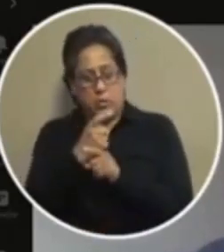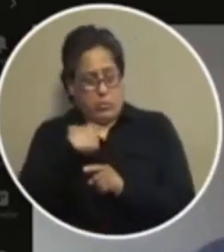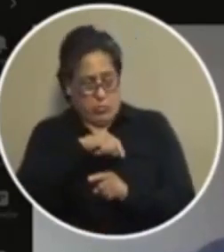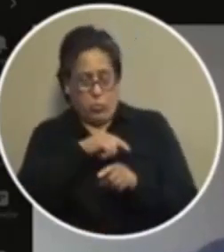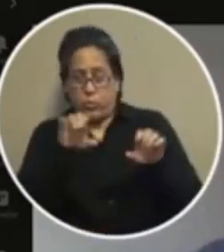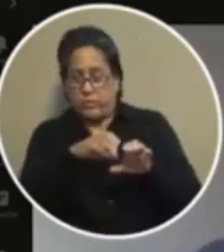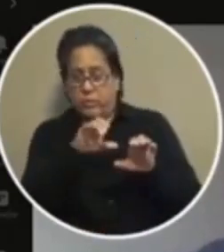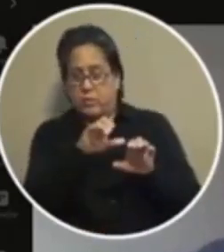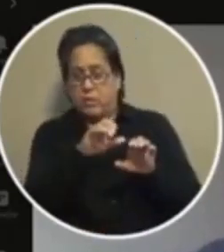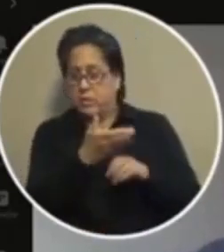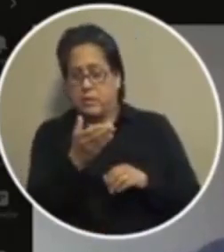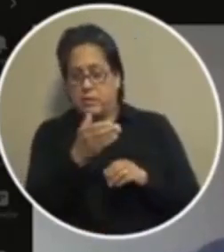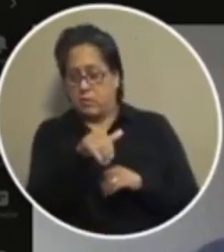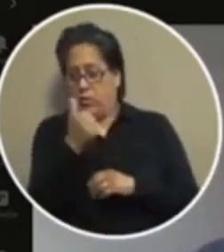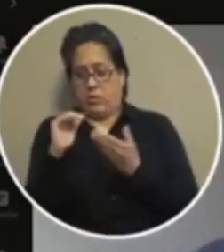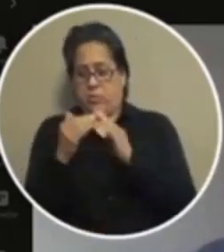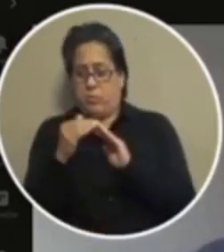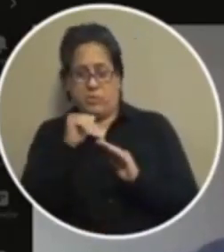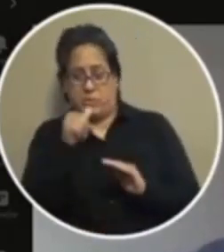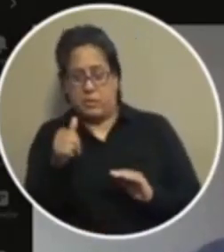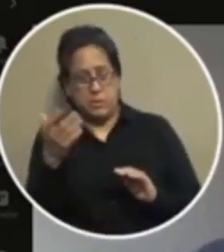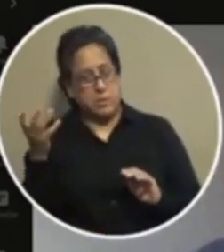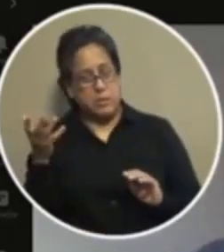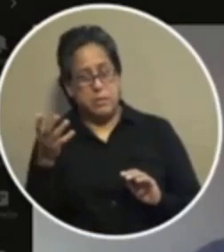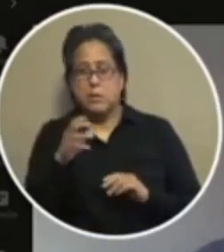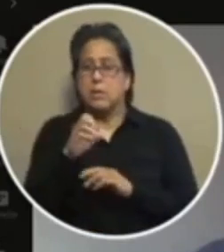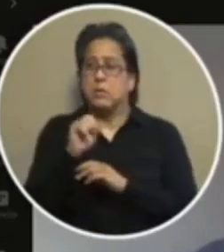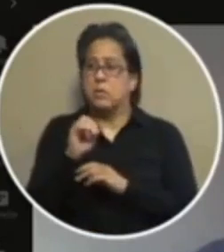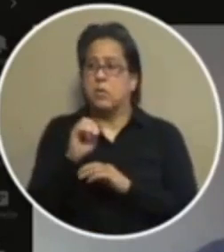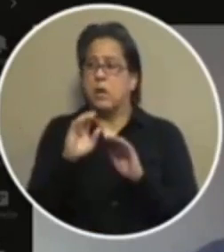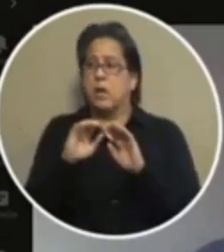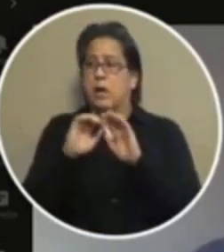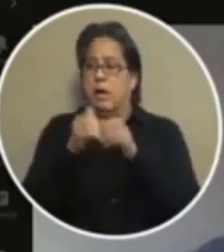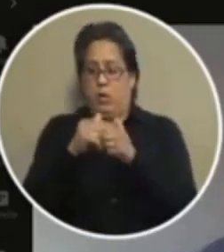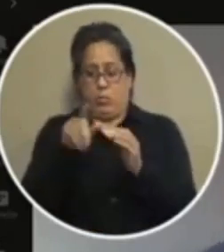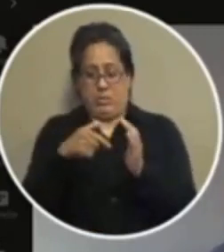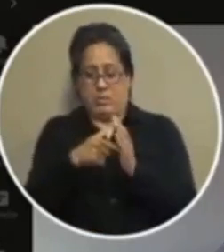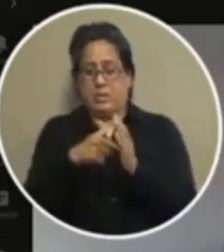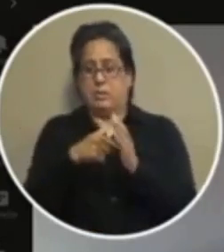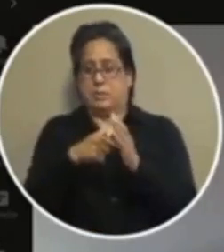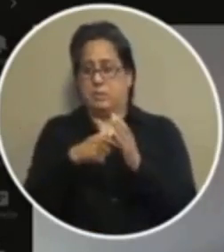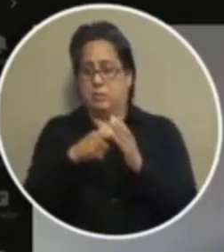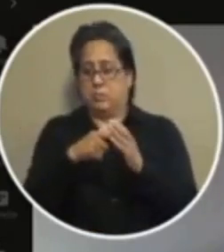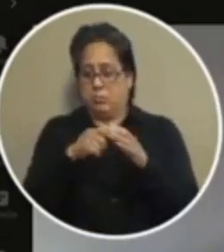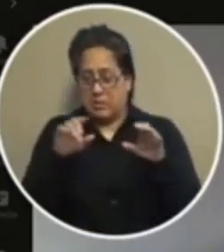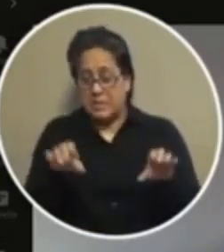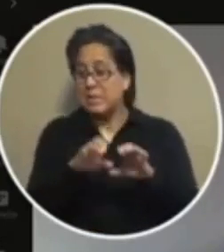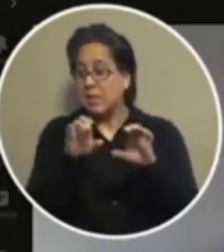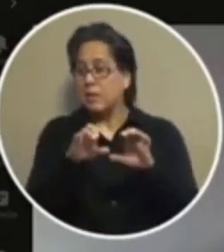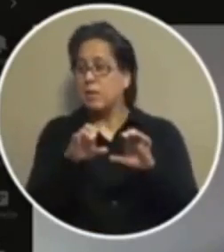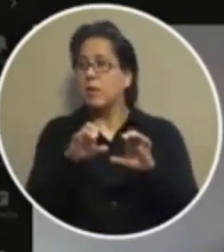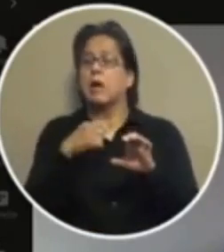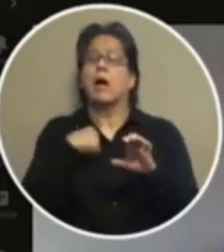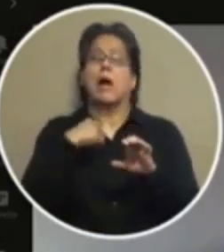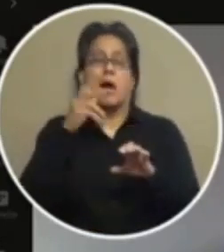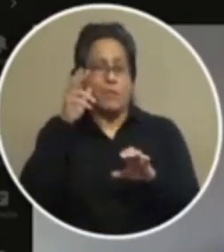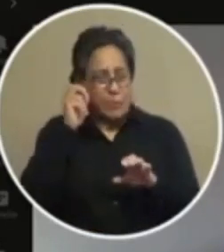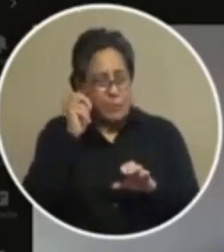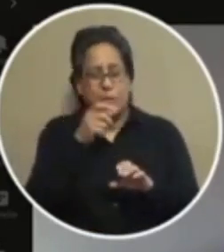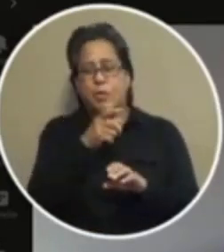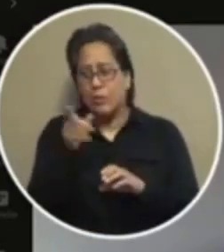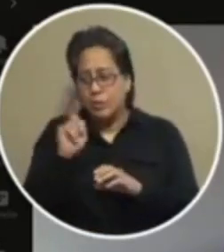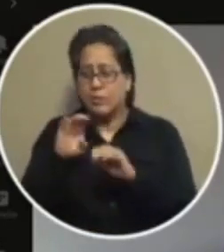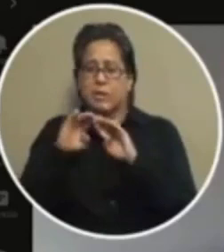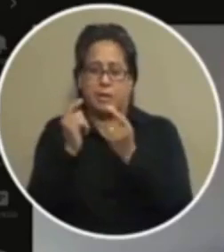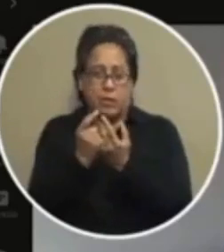communities haven't done so so with respect to how this gets carried out you know i i've heard y'all loud and clear i've already